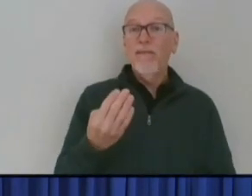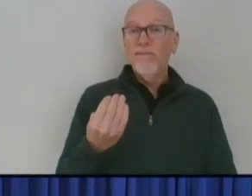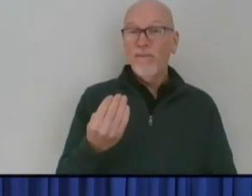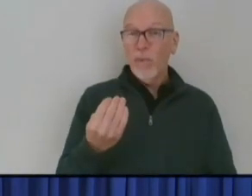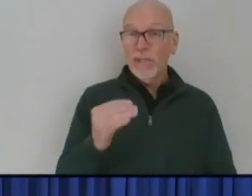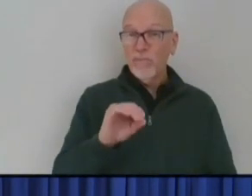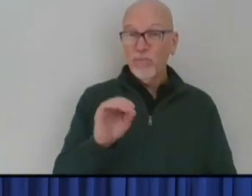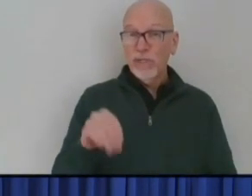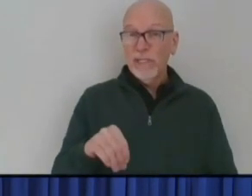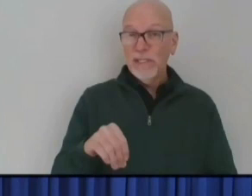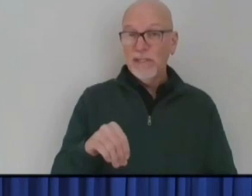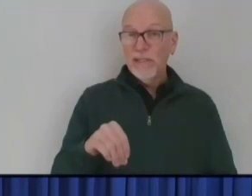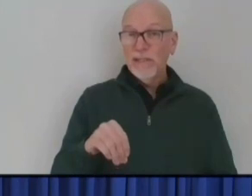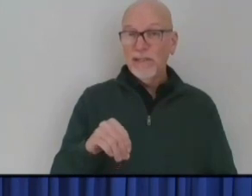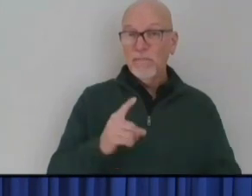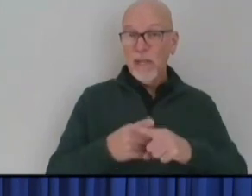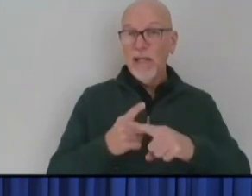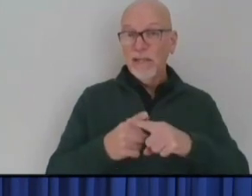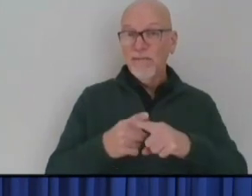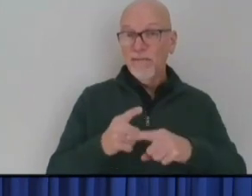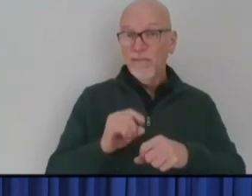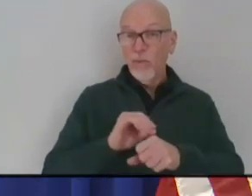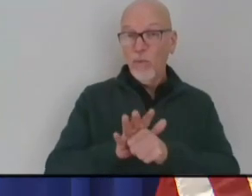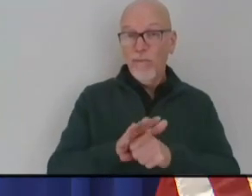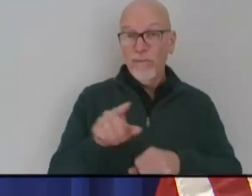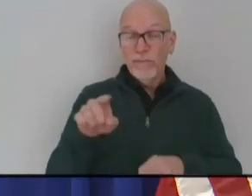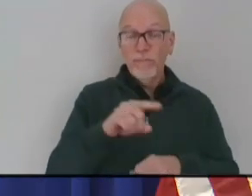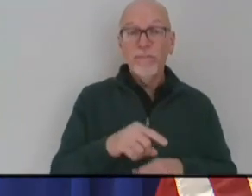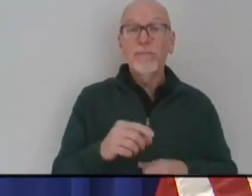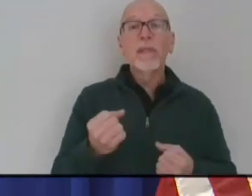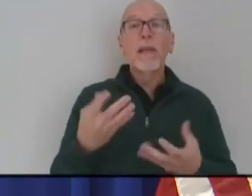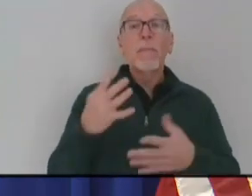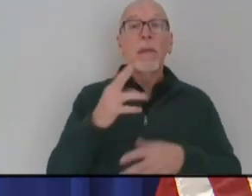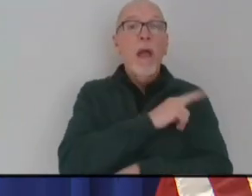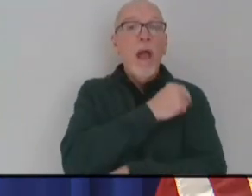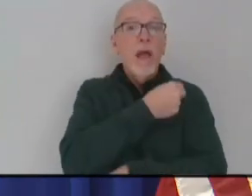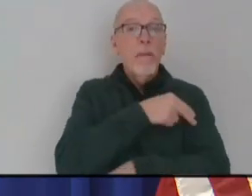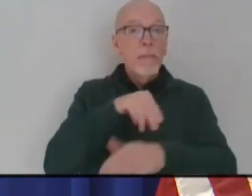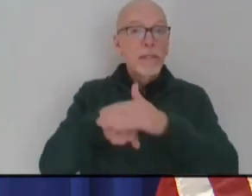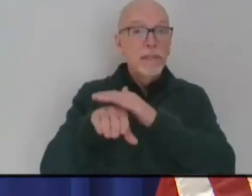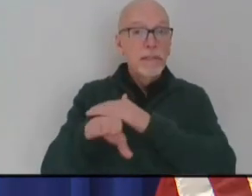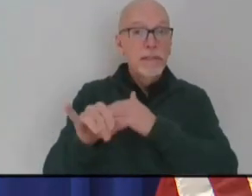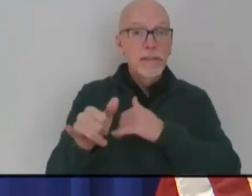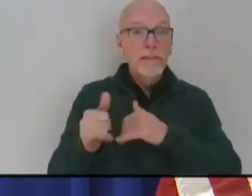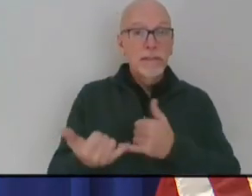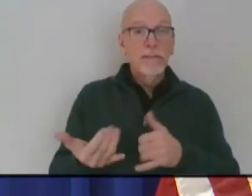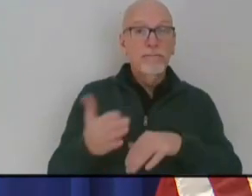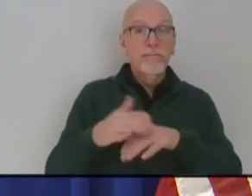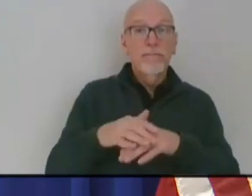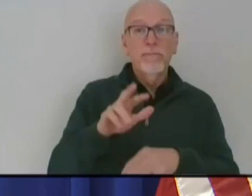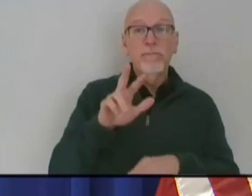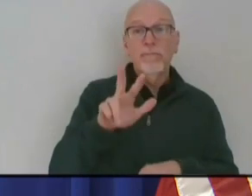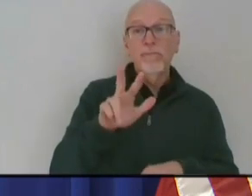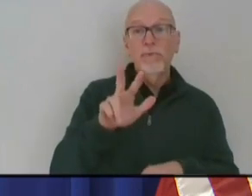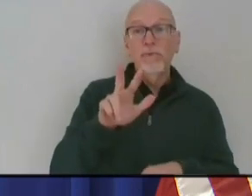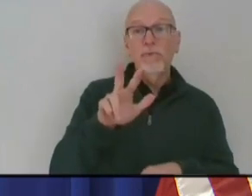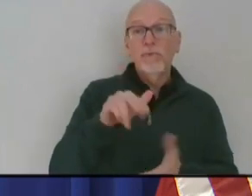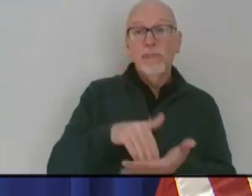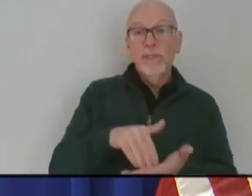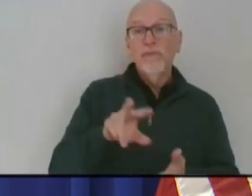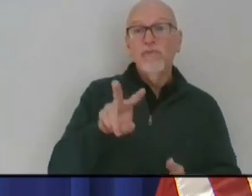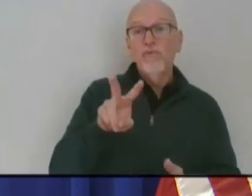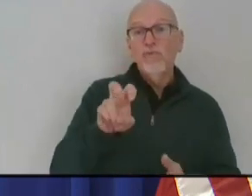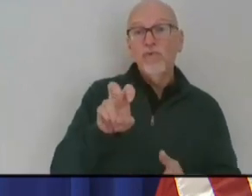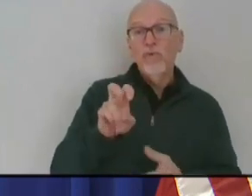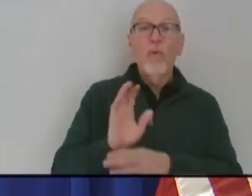positivity rate. The number of hospitalized COVID patients has risen to over 3,200 people.